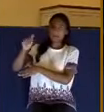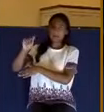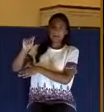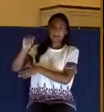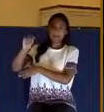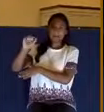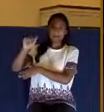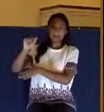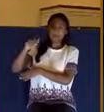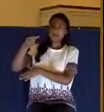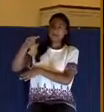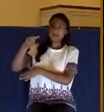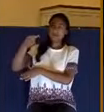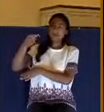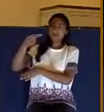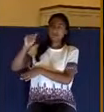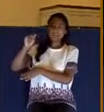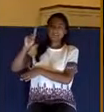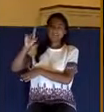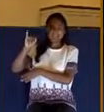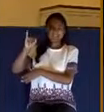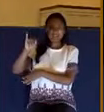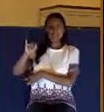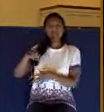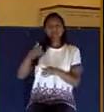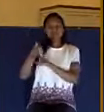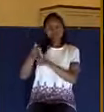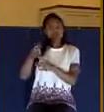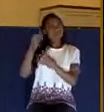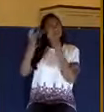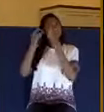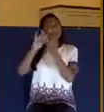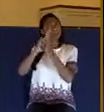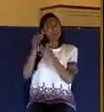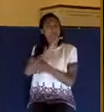was very moved by the Gospels, especially the life of Christ.